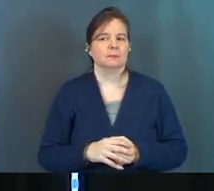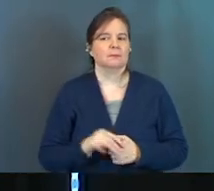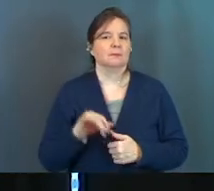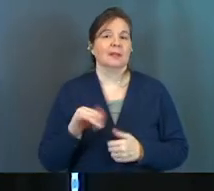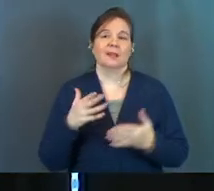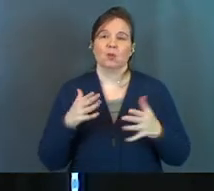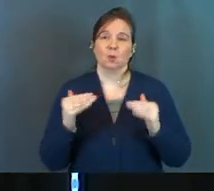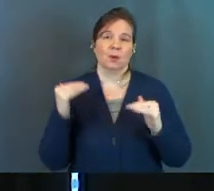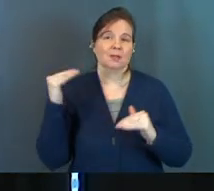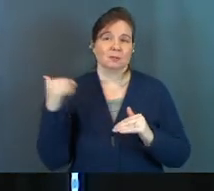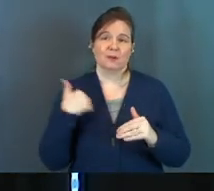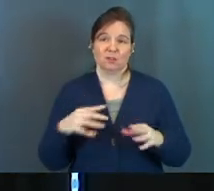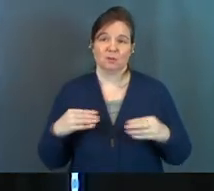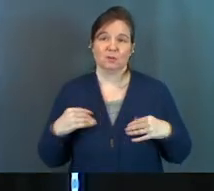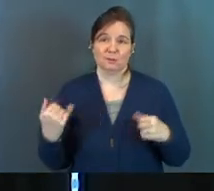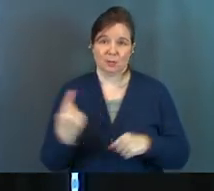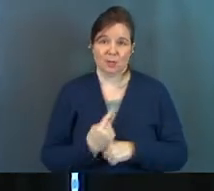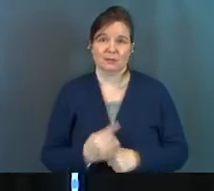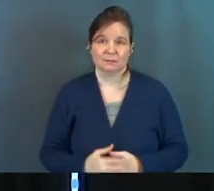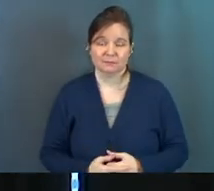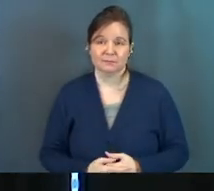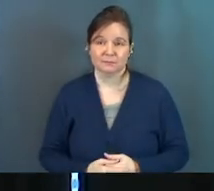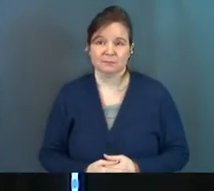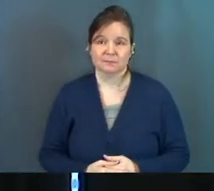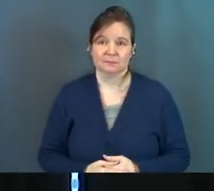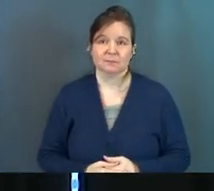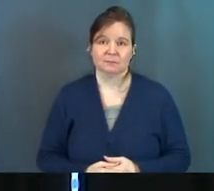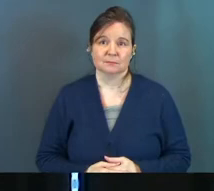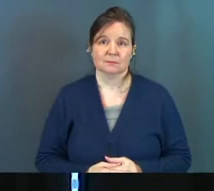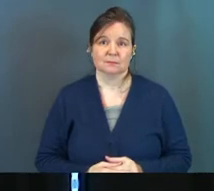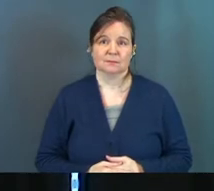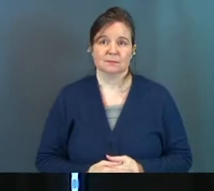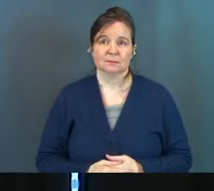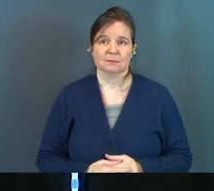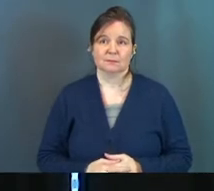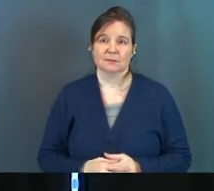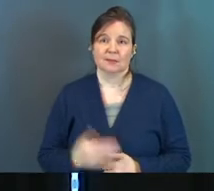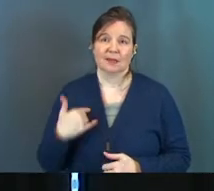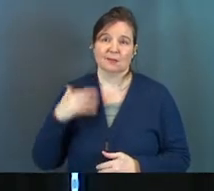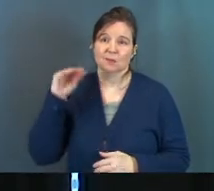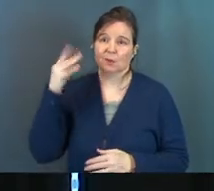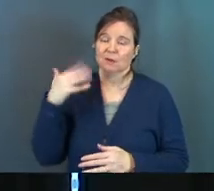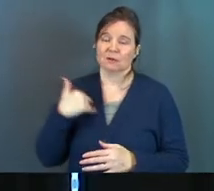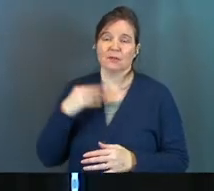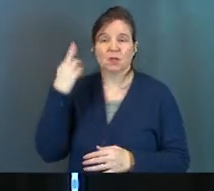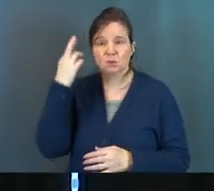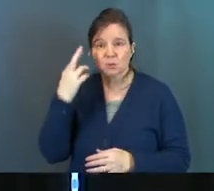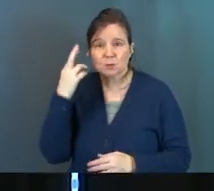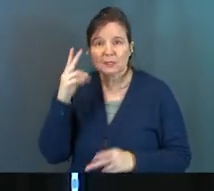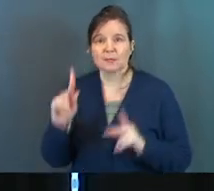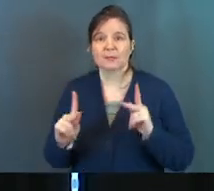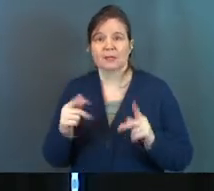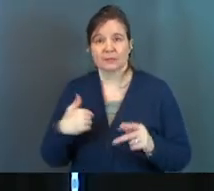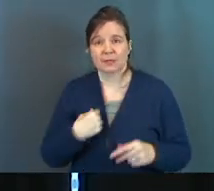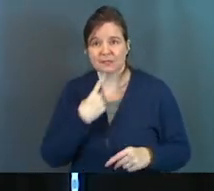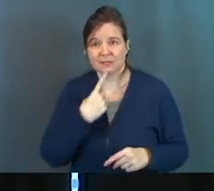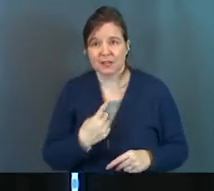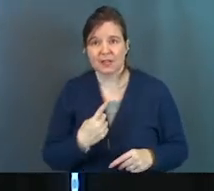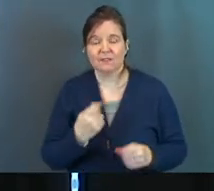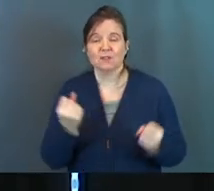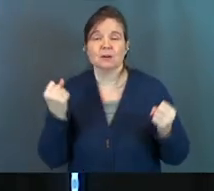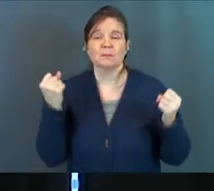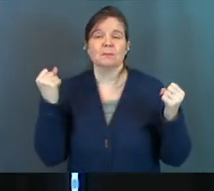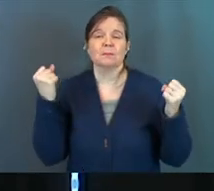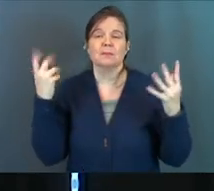That's way too much for us to accept today. By God's grace, someday we will. But there's a reason people have said for